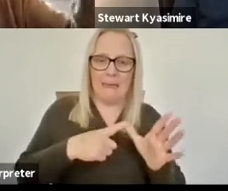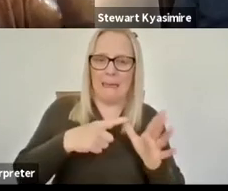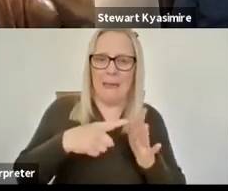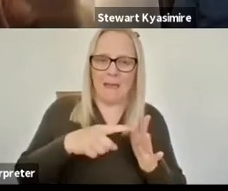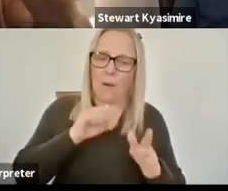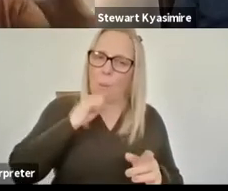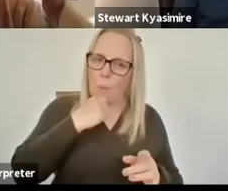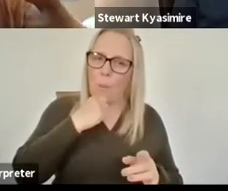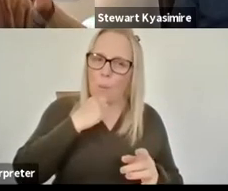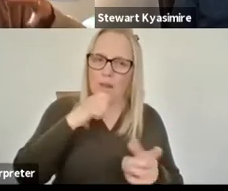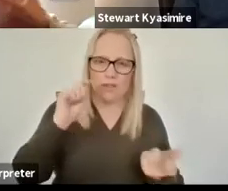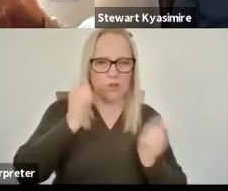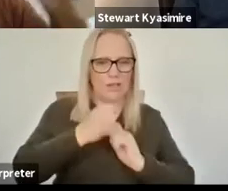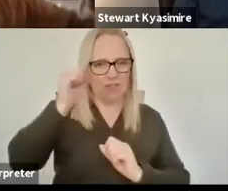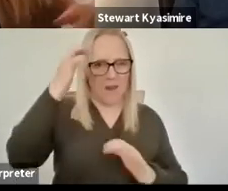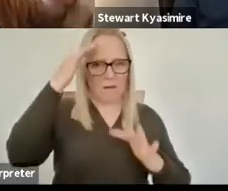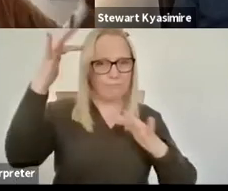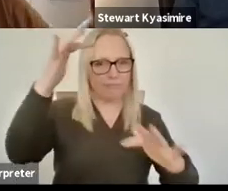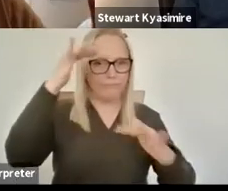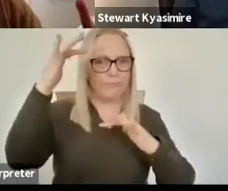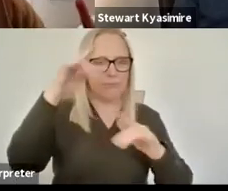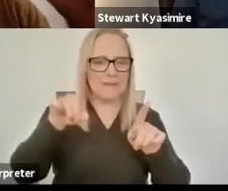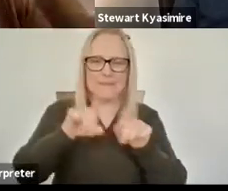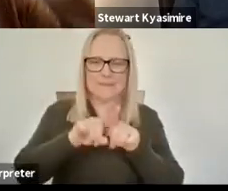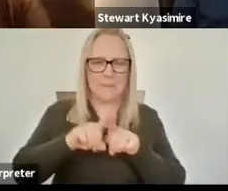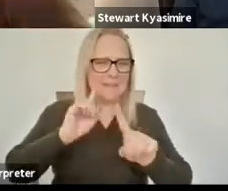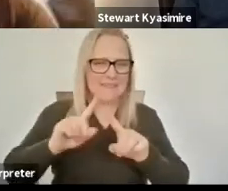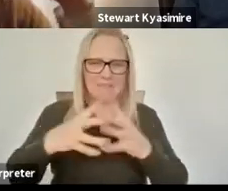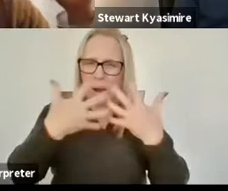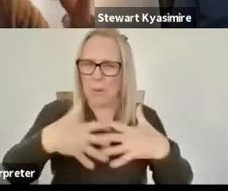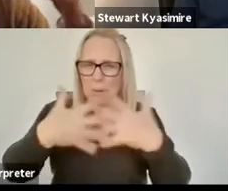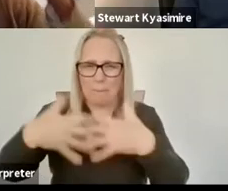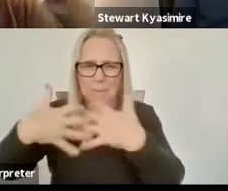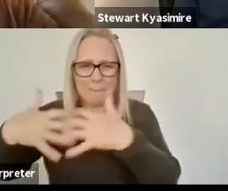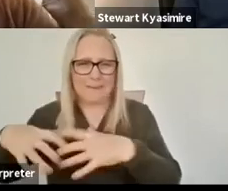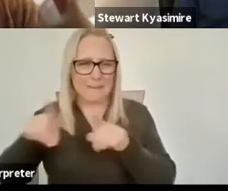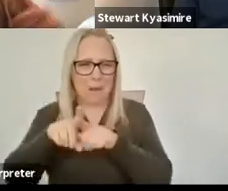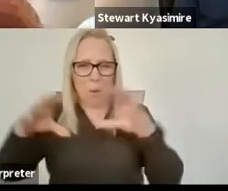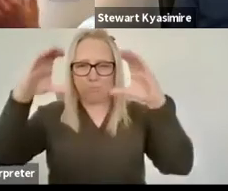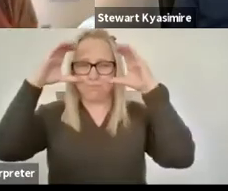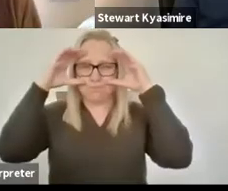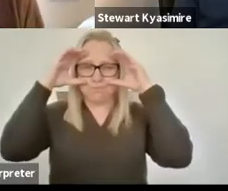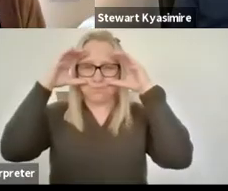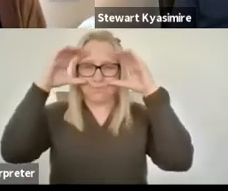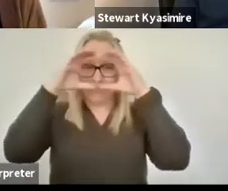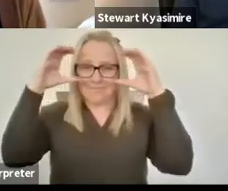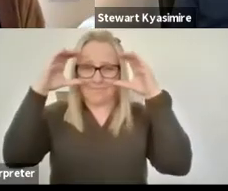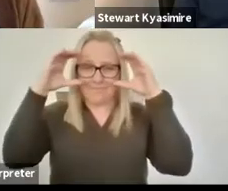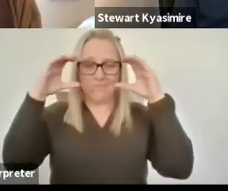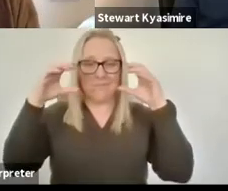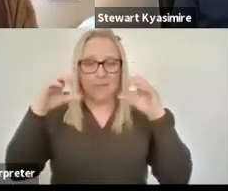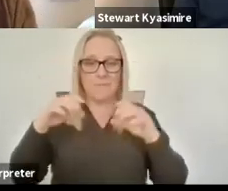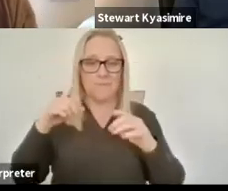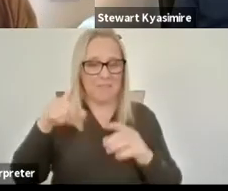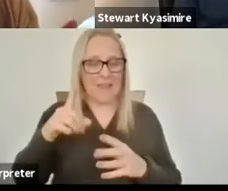same with a vr headset and and all the associated bits and pieces that go with virtual reality hardware designed for men